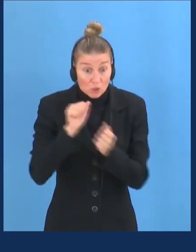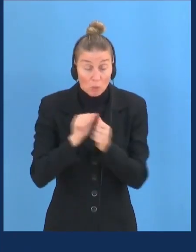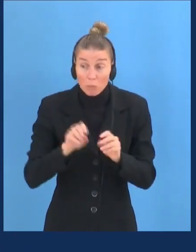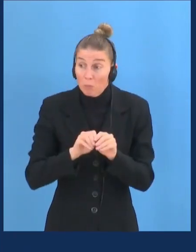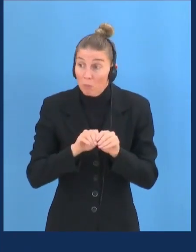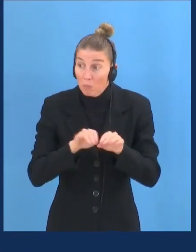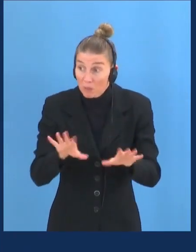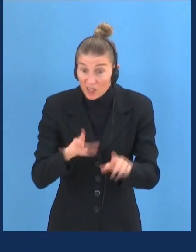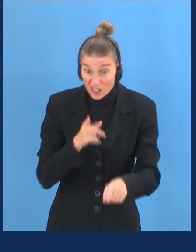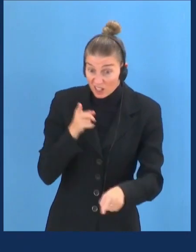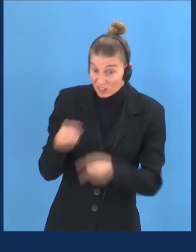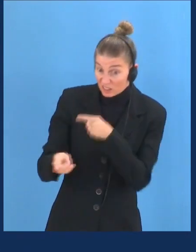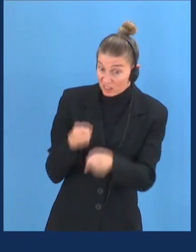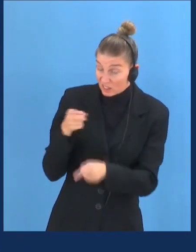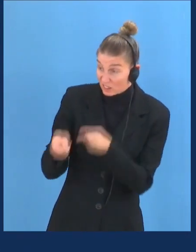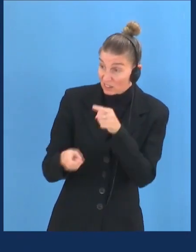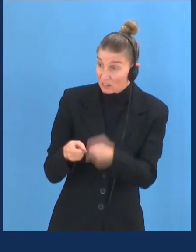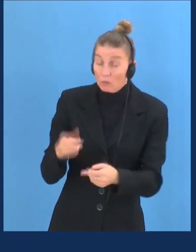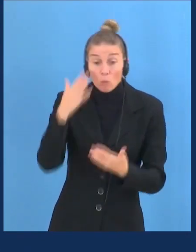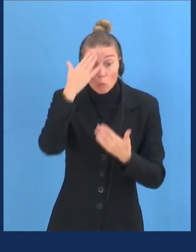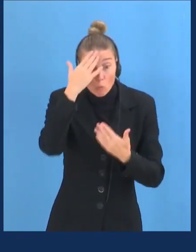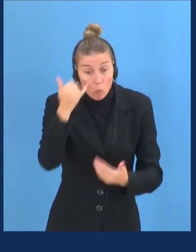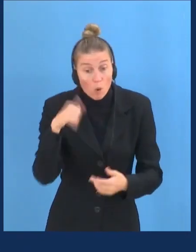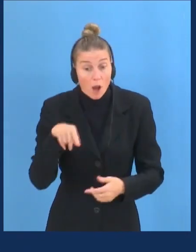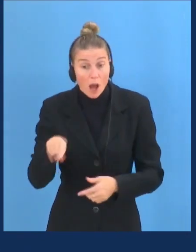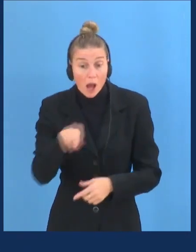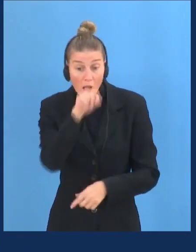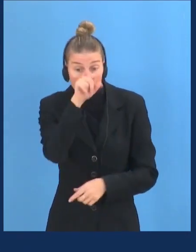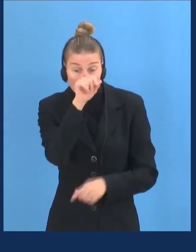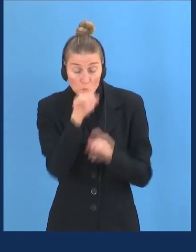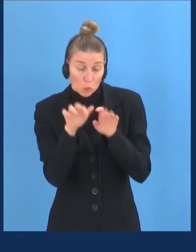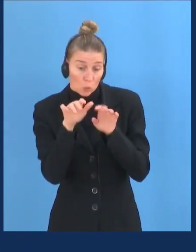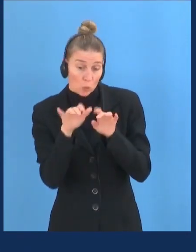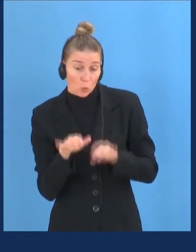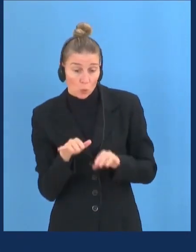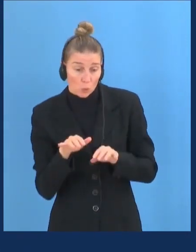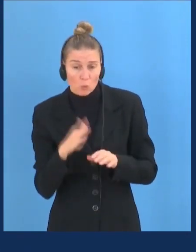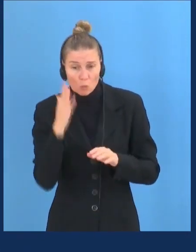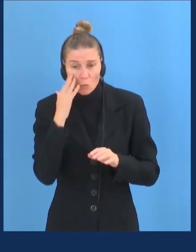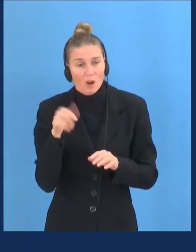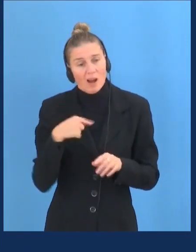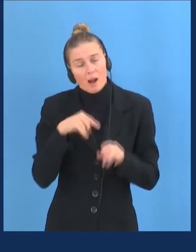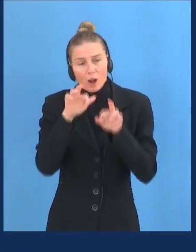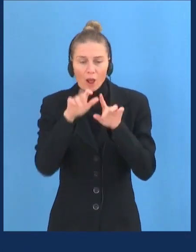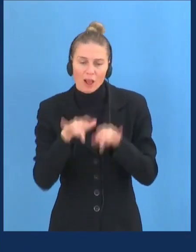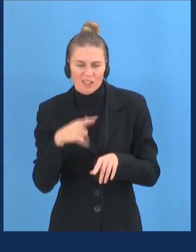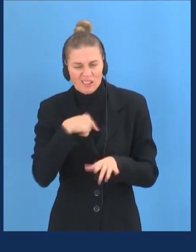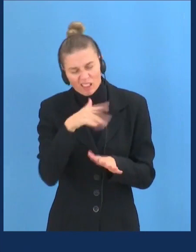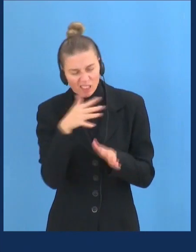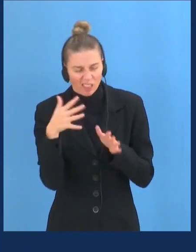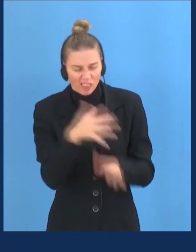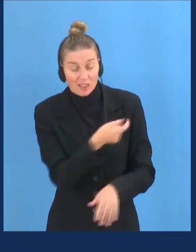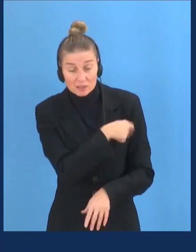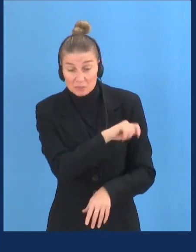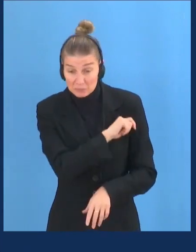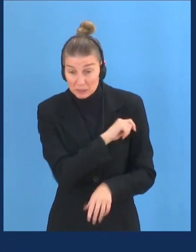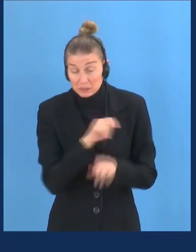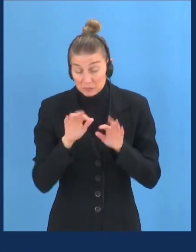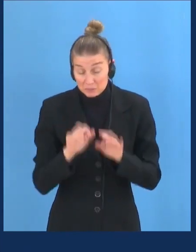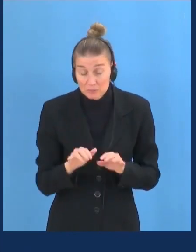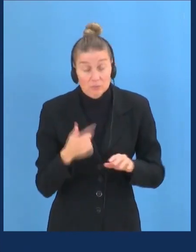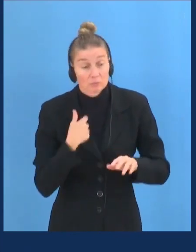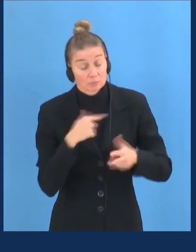website justifying this because she wrote her tweets in Catalan, meaning she hated Spain. For this, we have three recommendations.